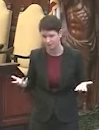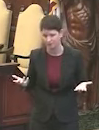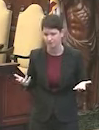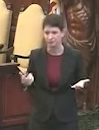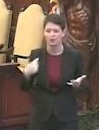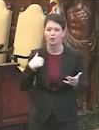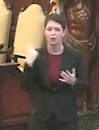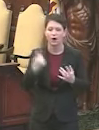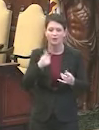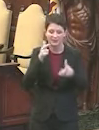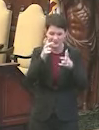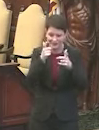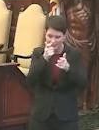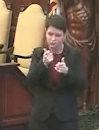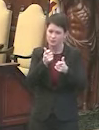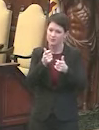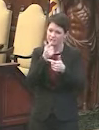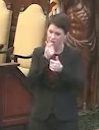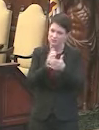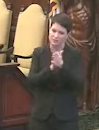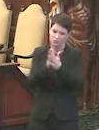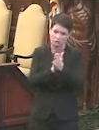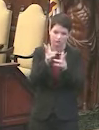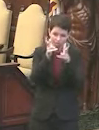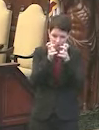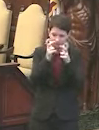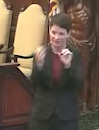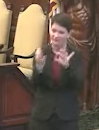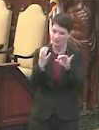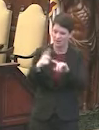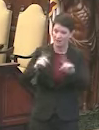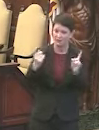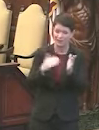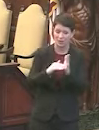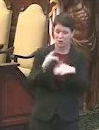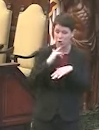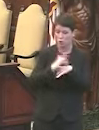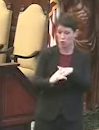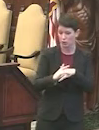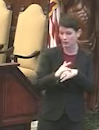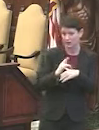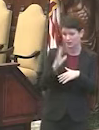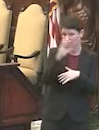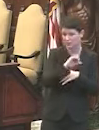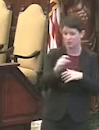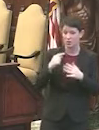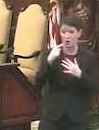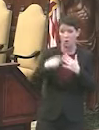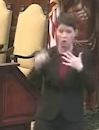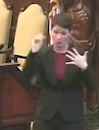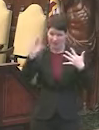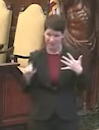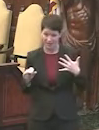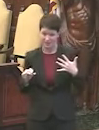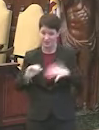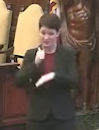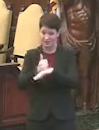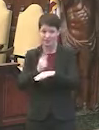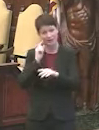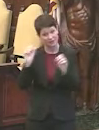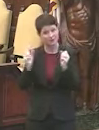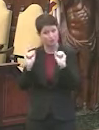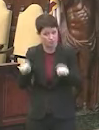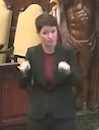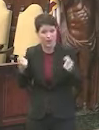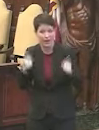we're always interested in input. But again, our early take on this is these are things which are doable. And, you know,